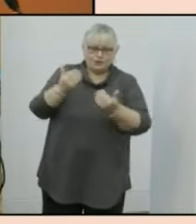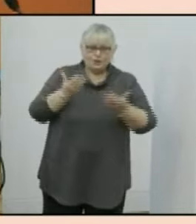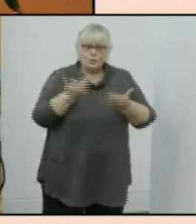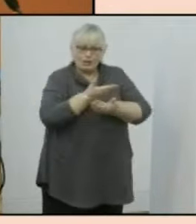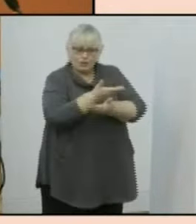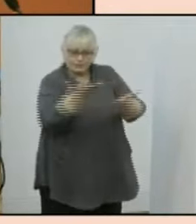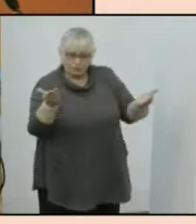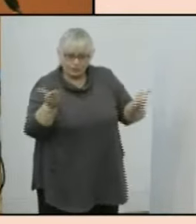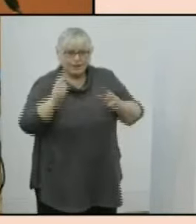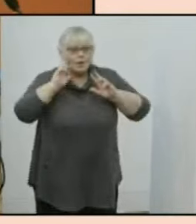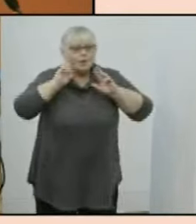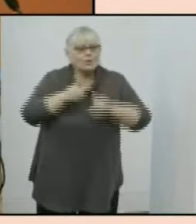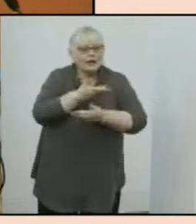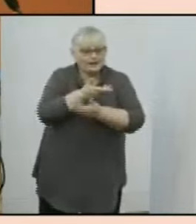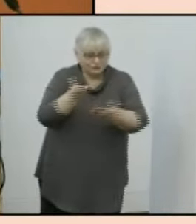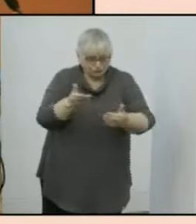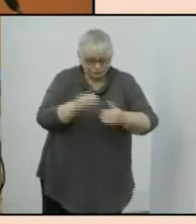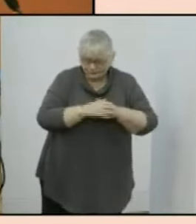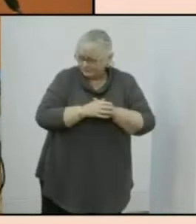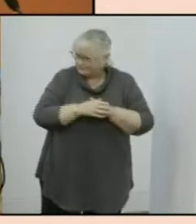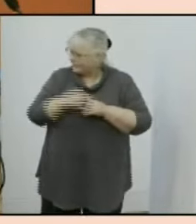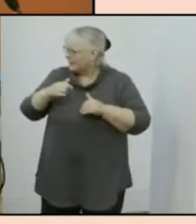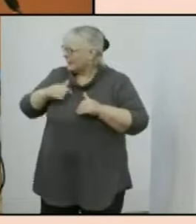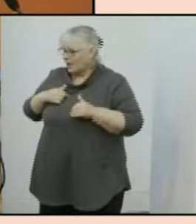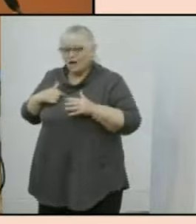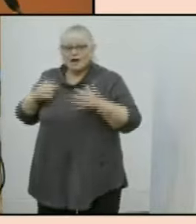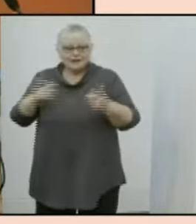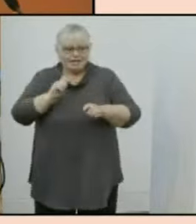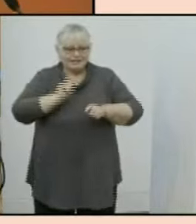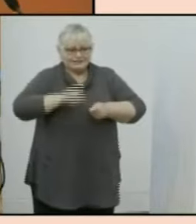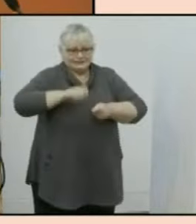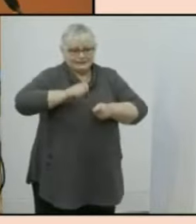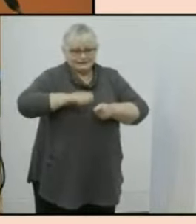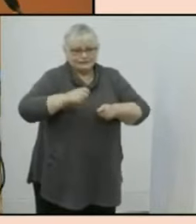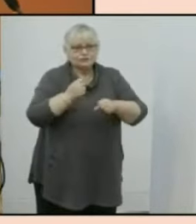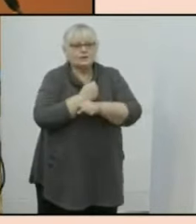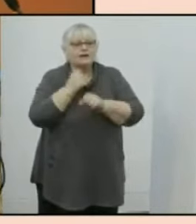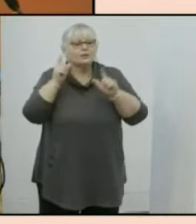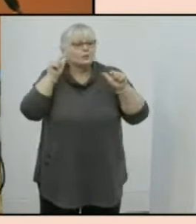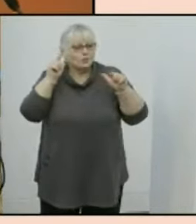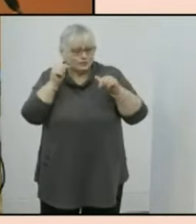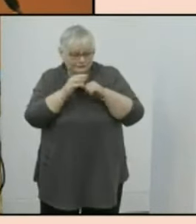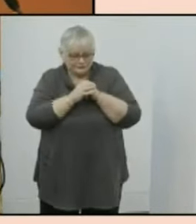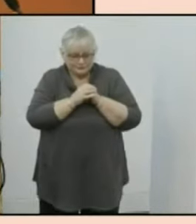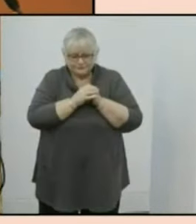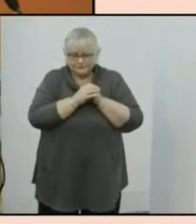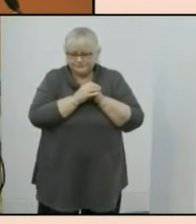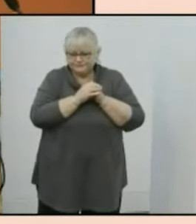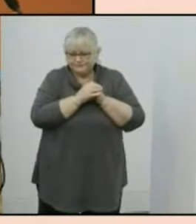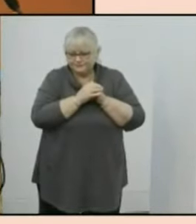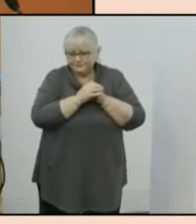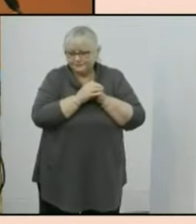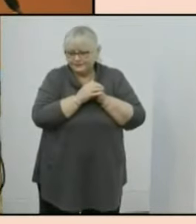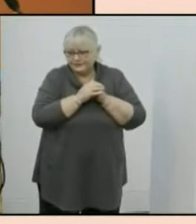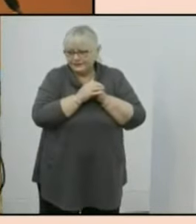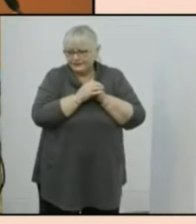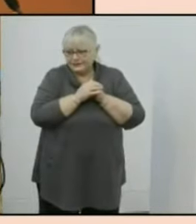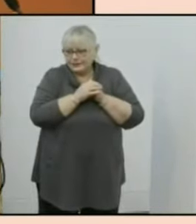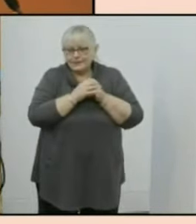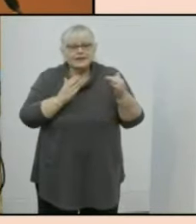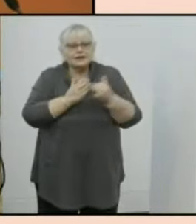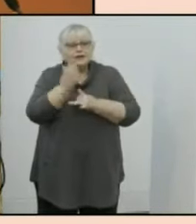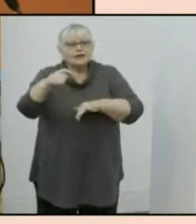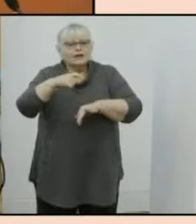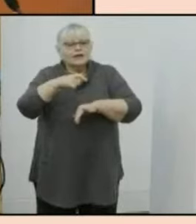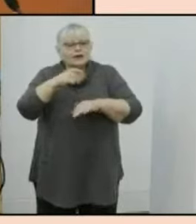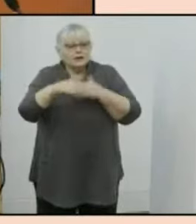country and looking after you i play uh clap sticks to make the noise and during